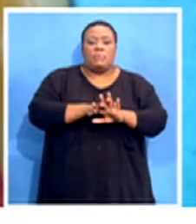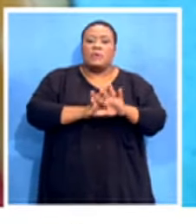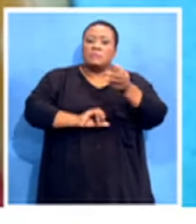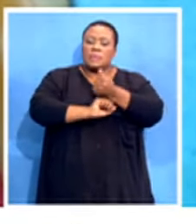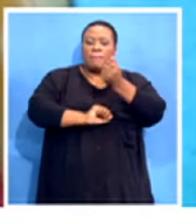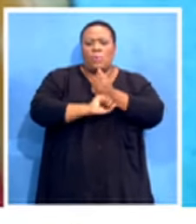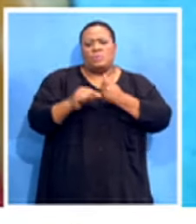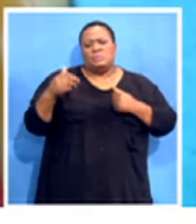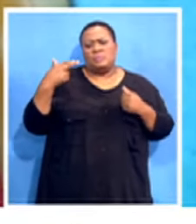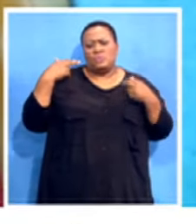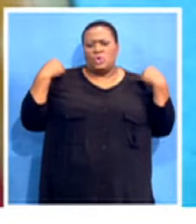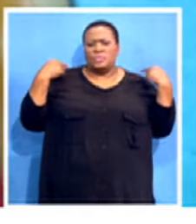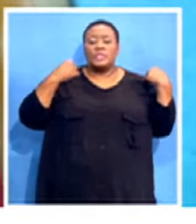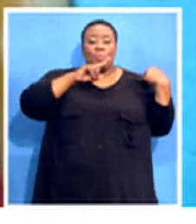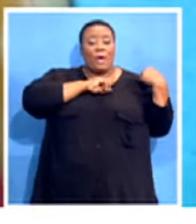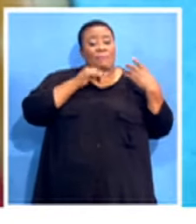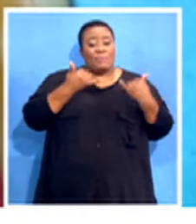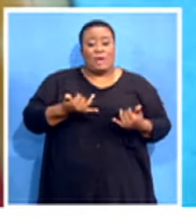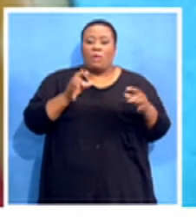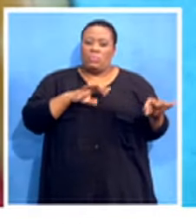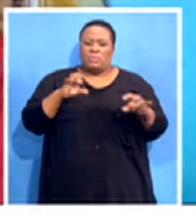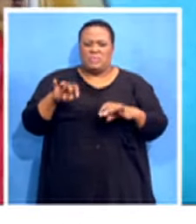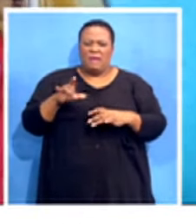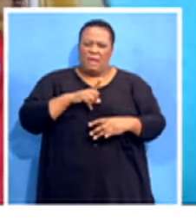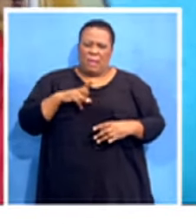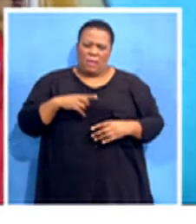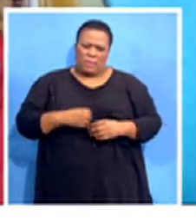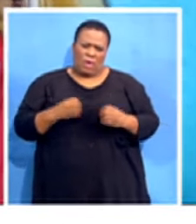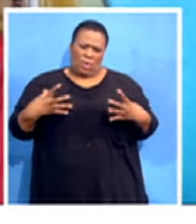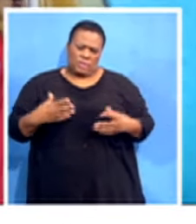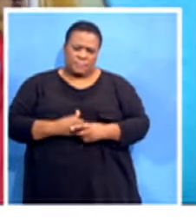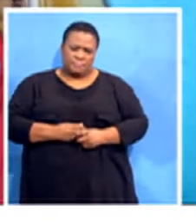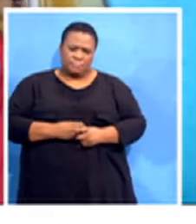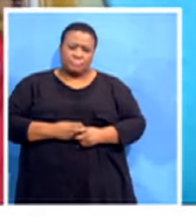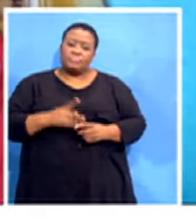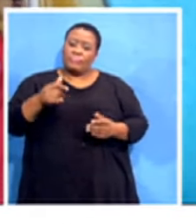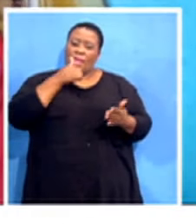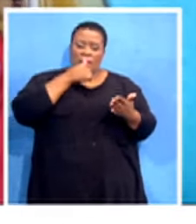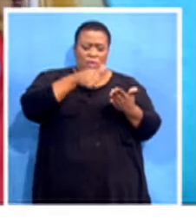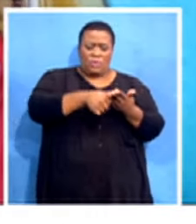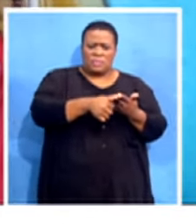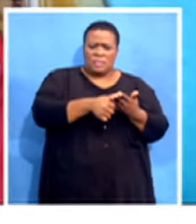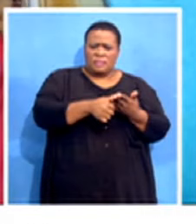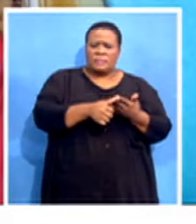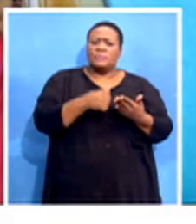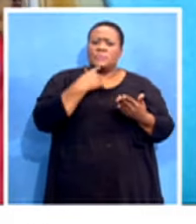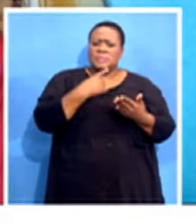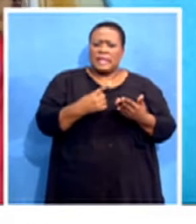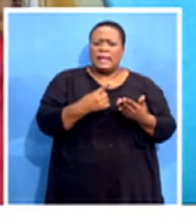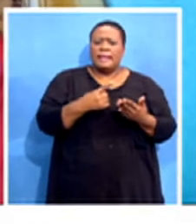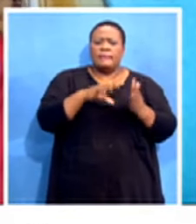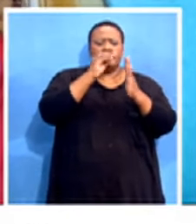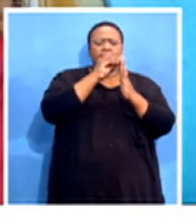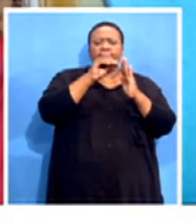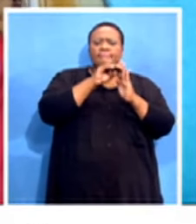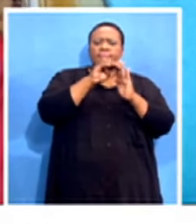workers because we're having difficulty at the current moment. You know, Mr. Tlingwani, in the letter, there are steps shown about how other governments have